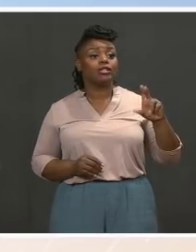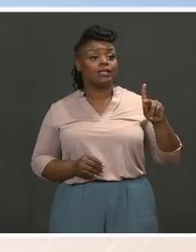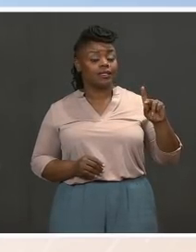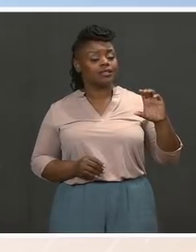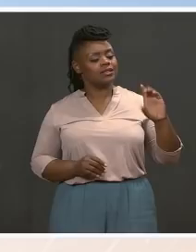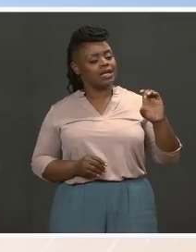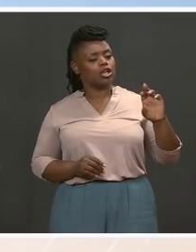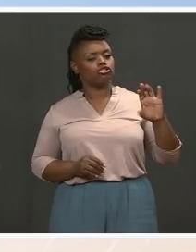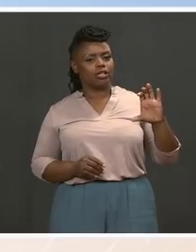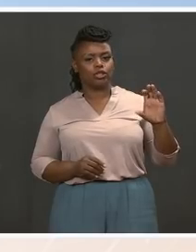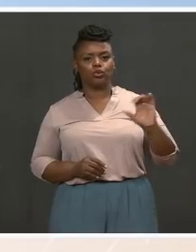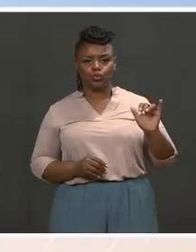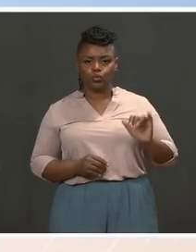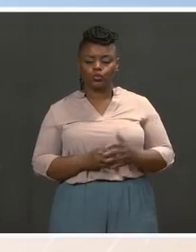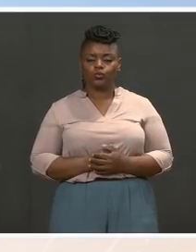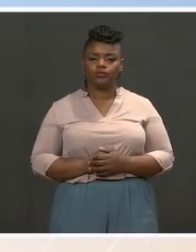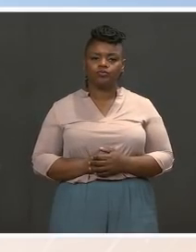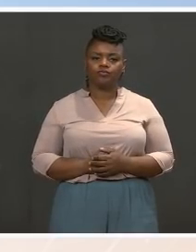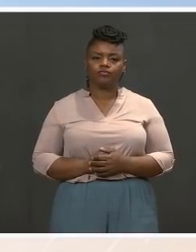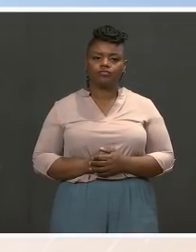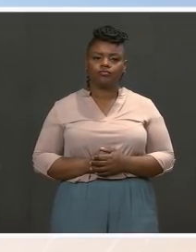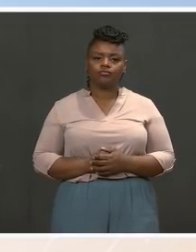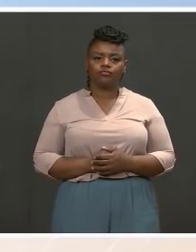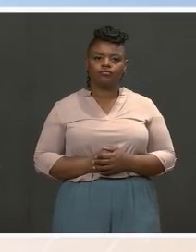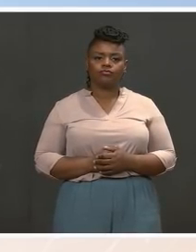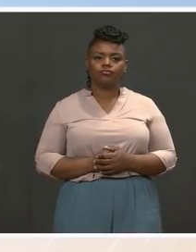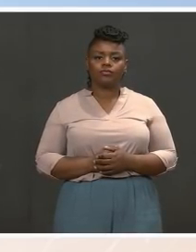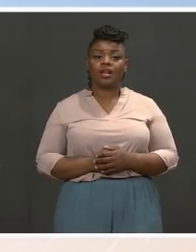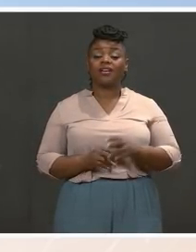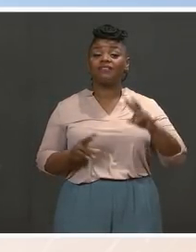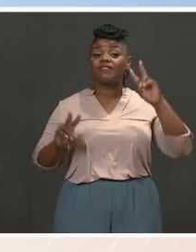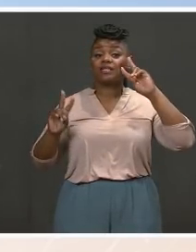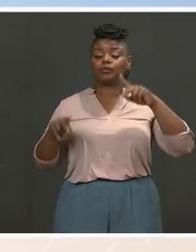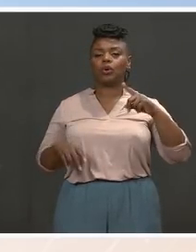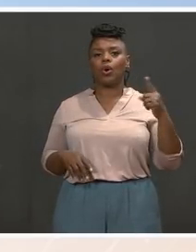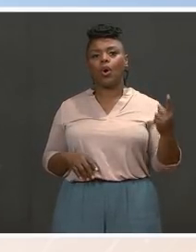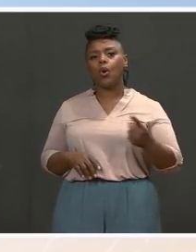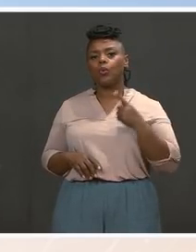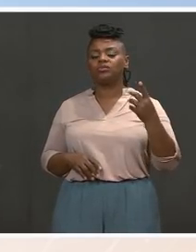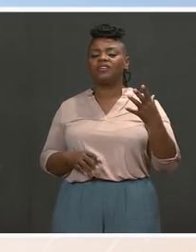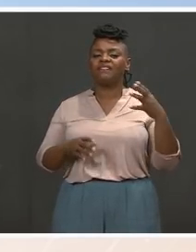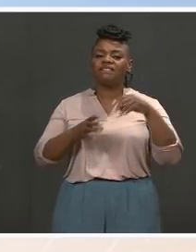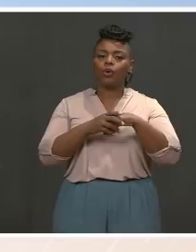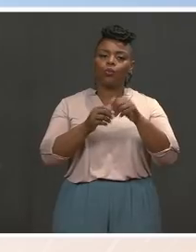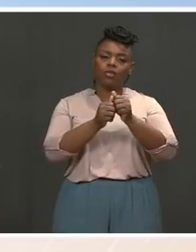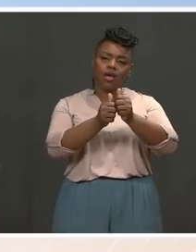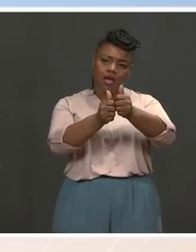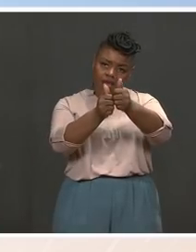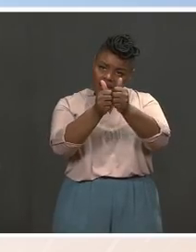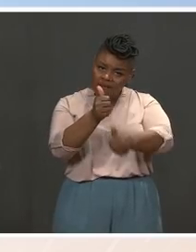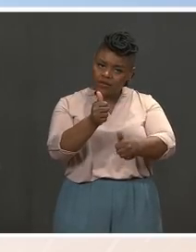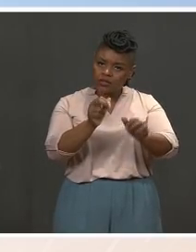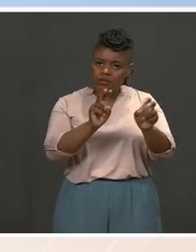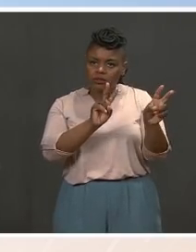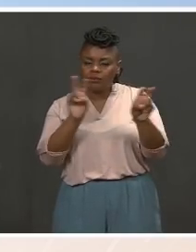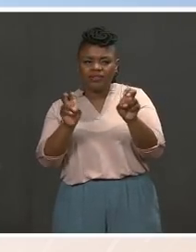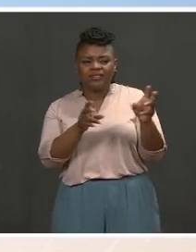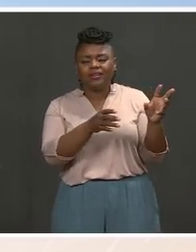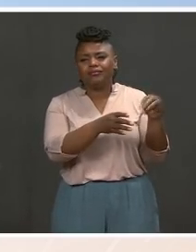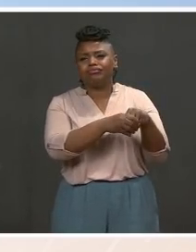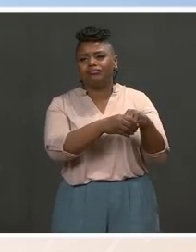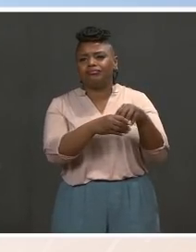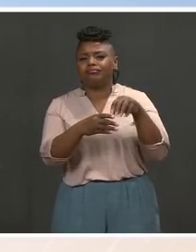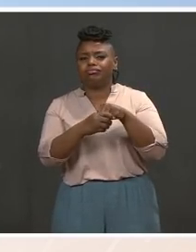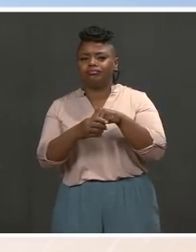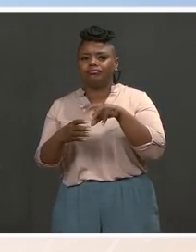President, who is the first in the meeting and the last in a meeting on every issue, including the impact of the violence and the